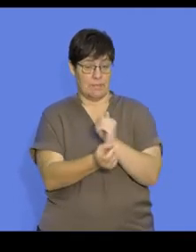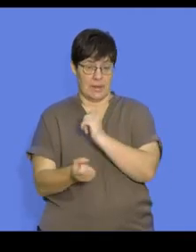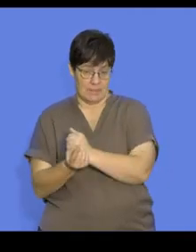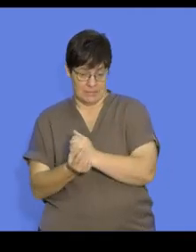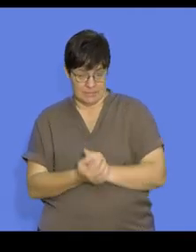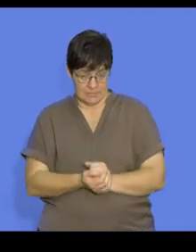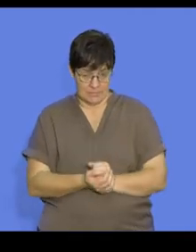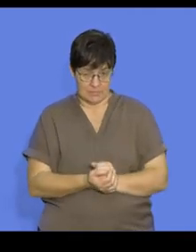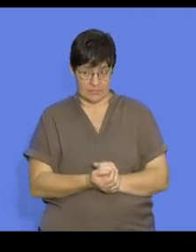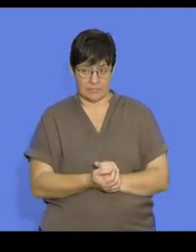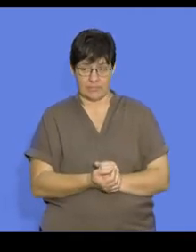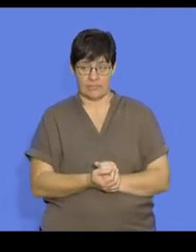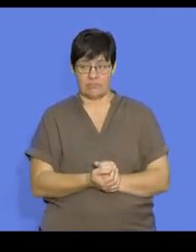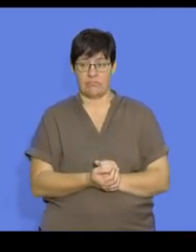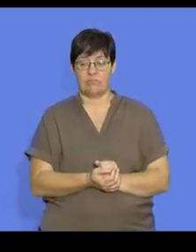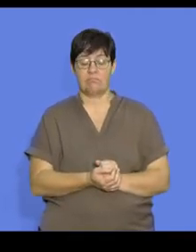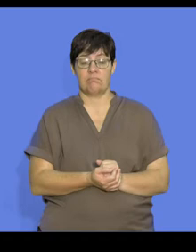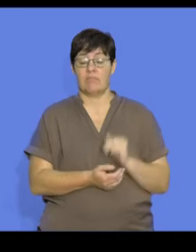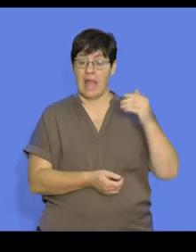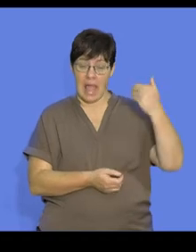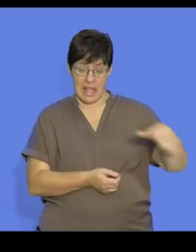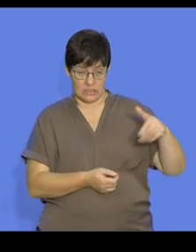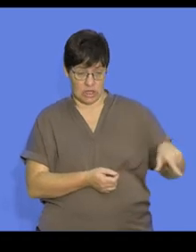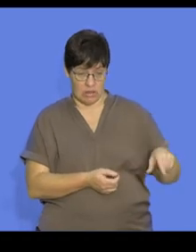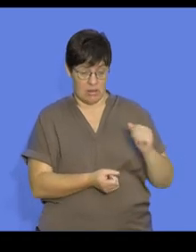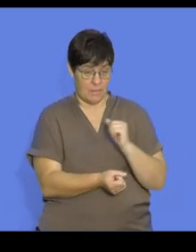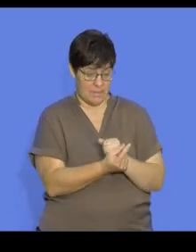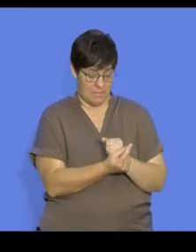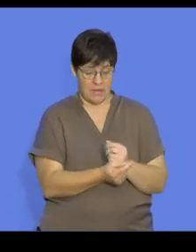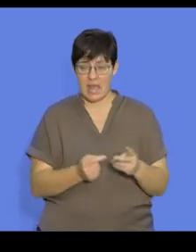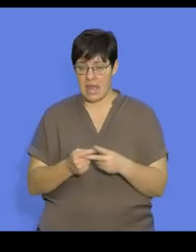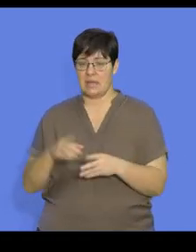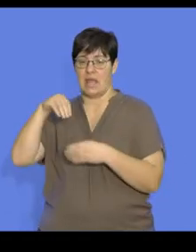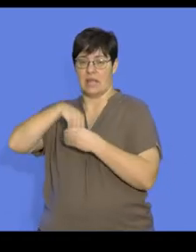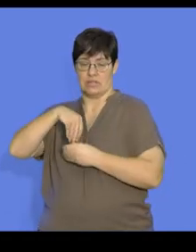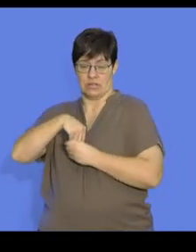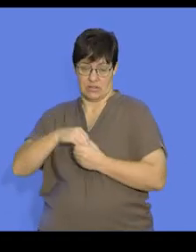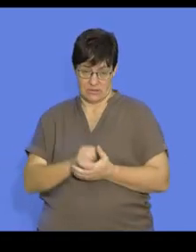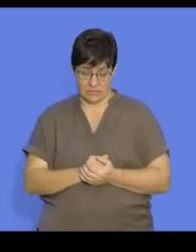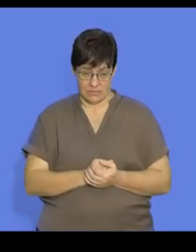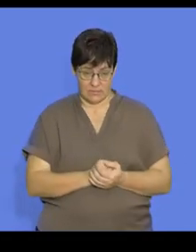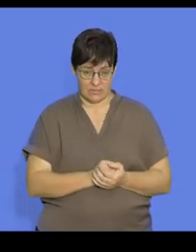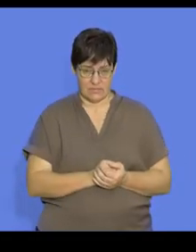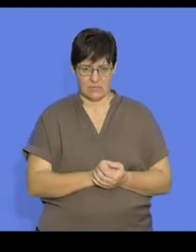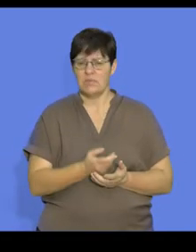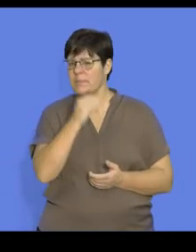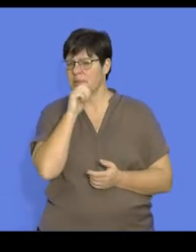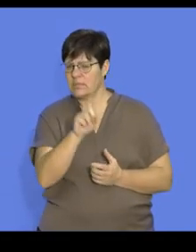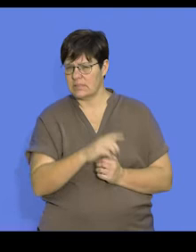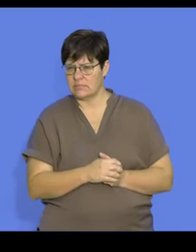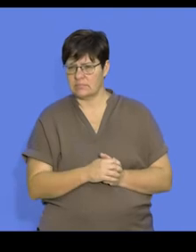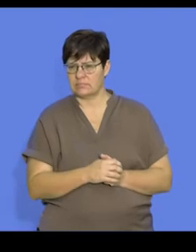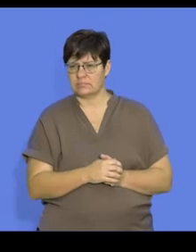exhibited by vertebrates. We have external fertilisation and internal fertilisation. What does this mean?